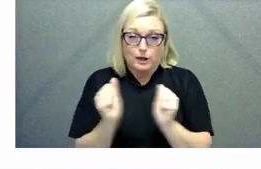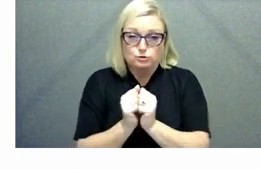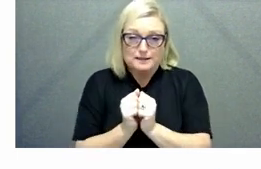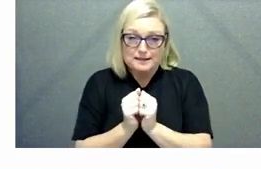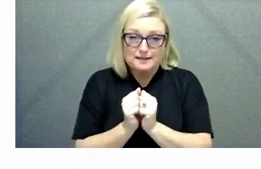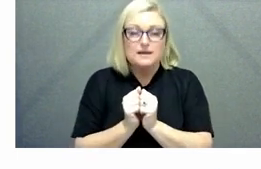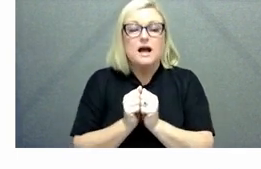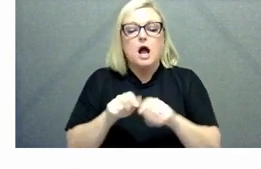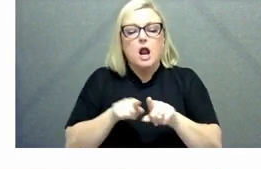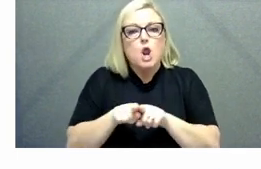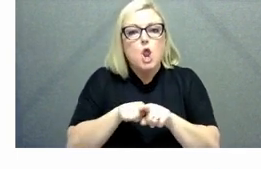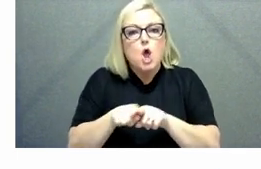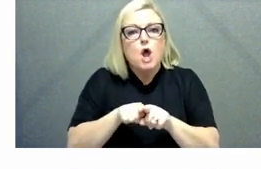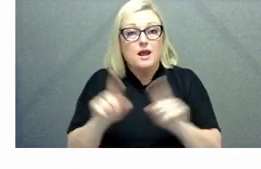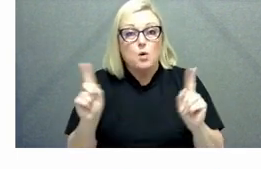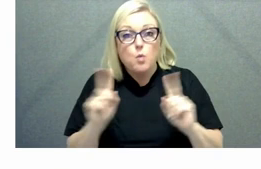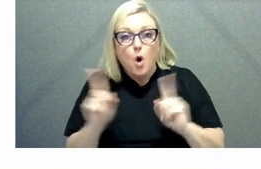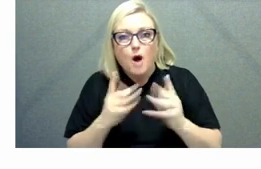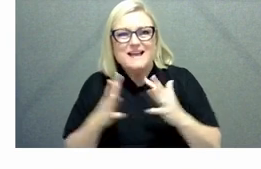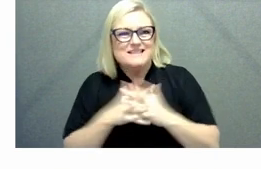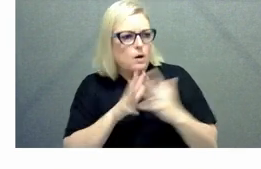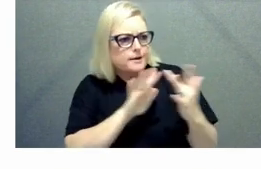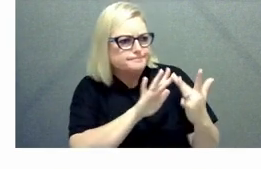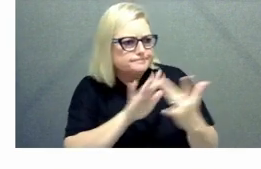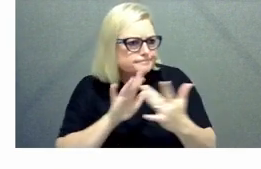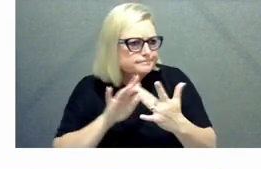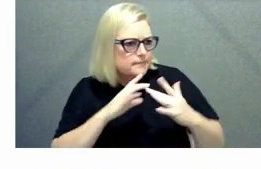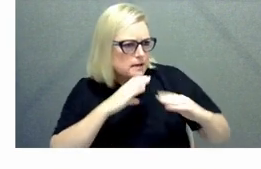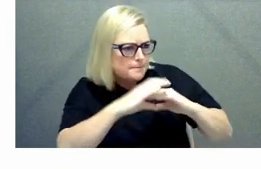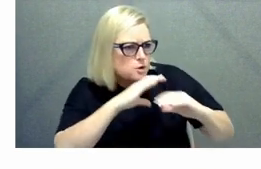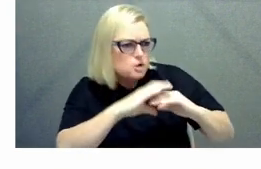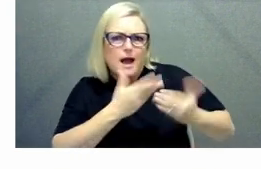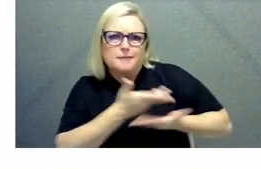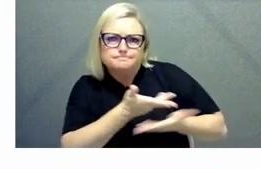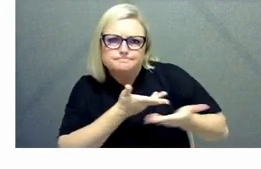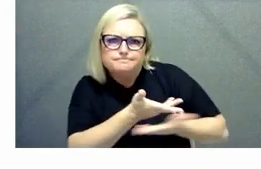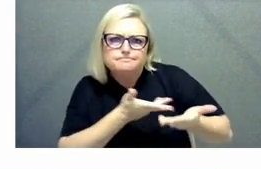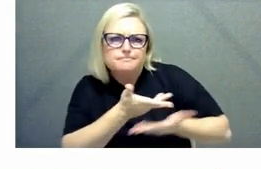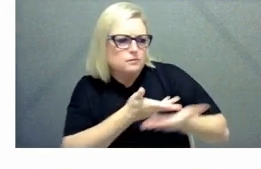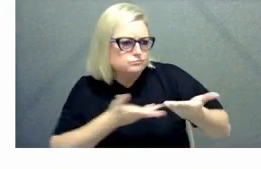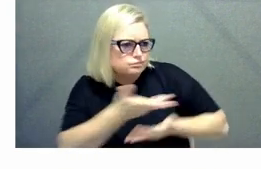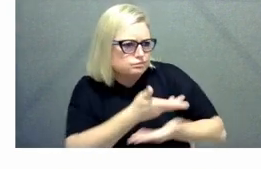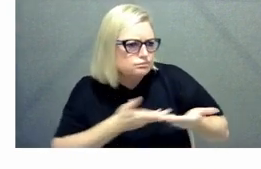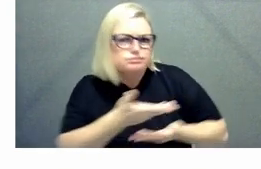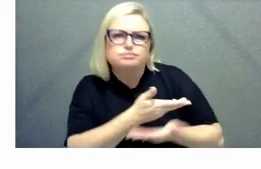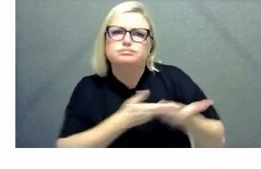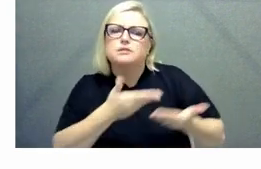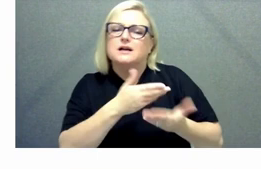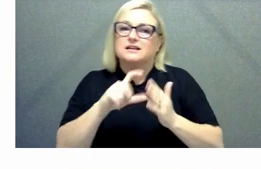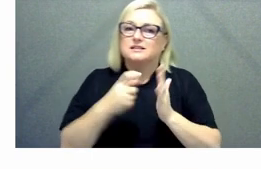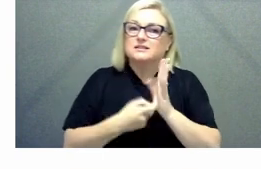connecting talking about things sharing experience that's why we talk about it in terms of craft in the APS academy